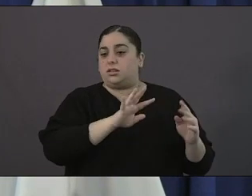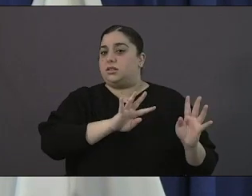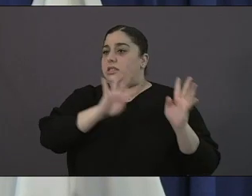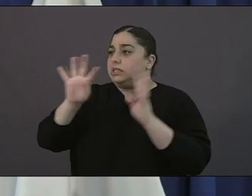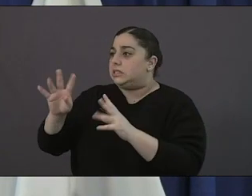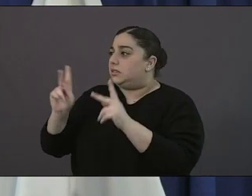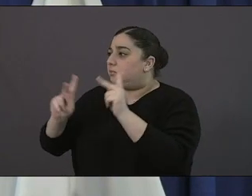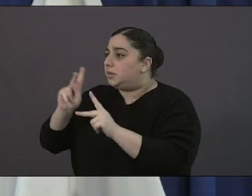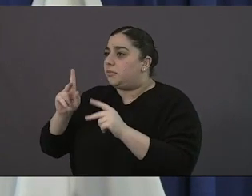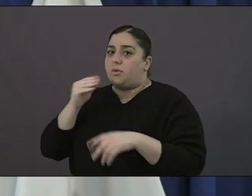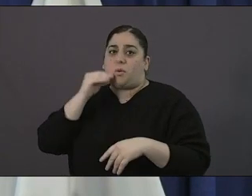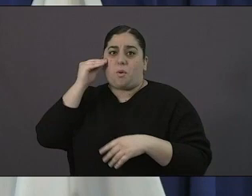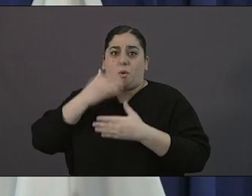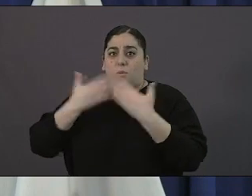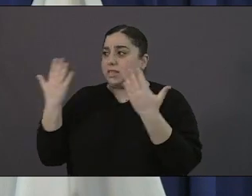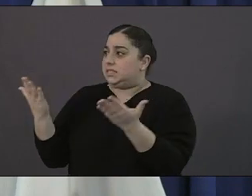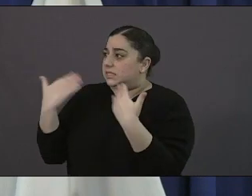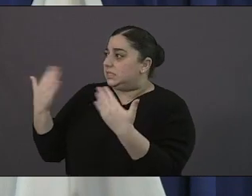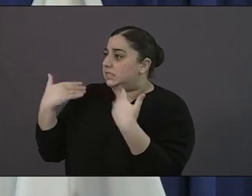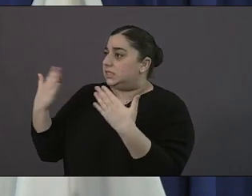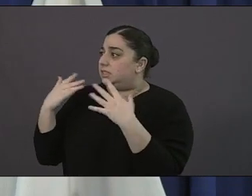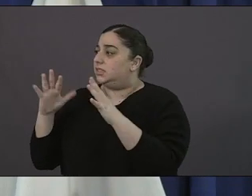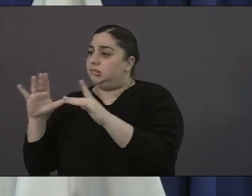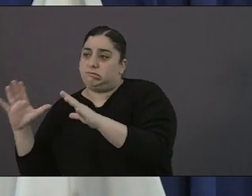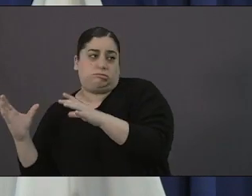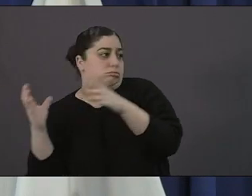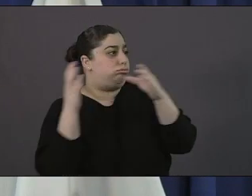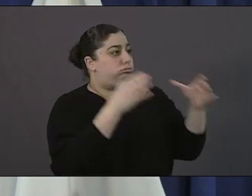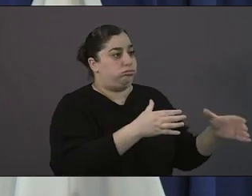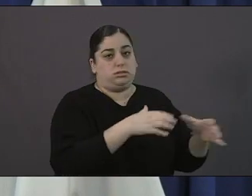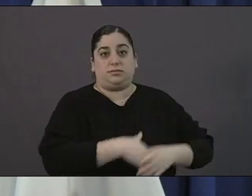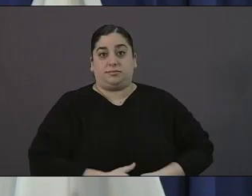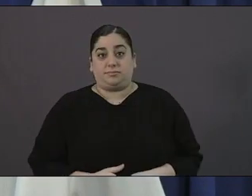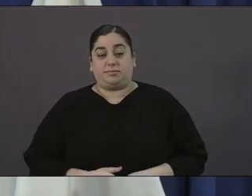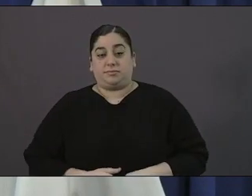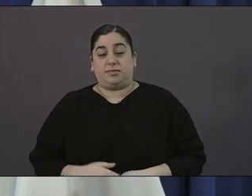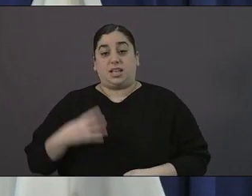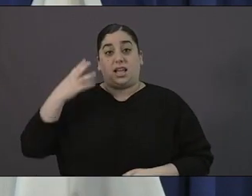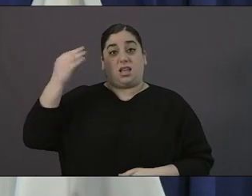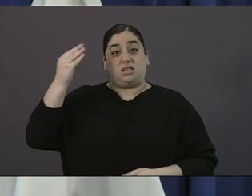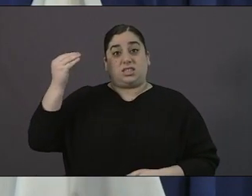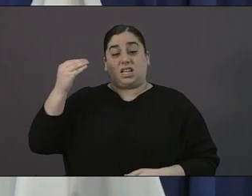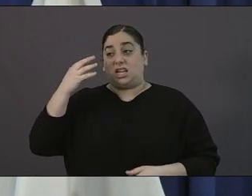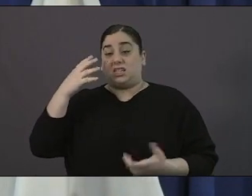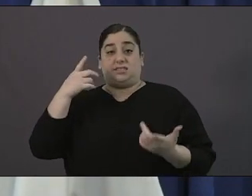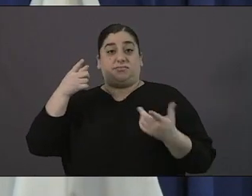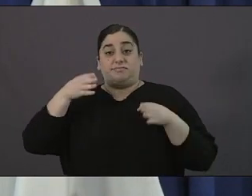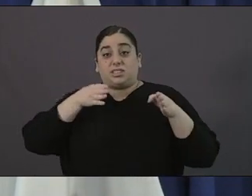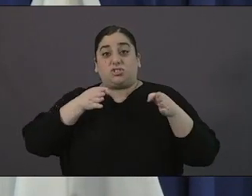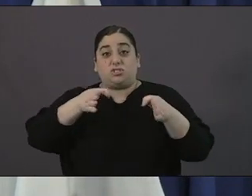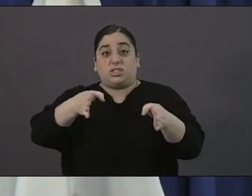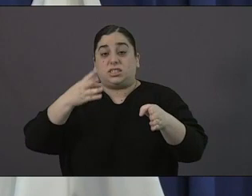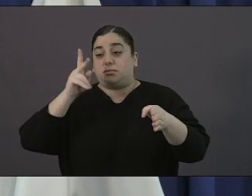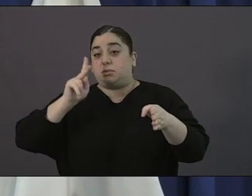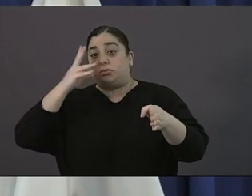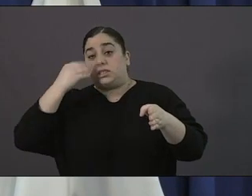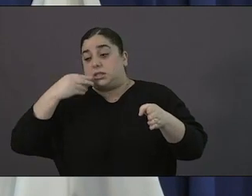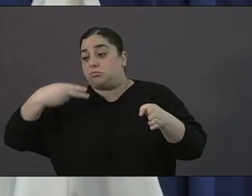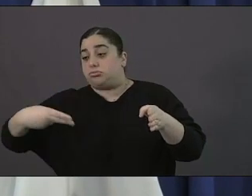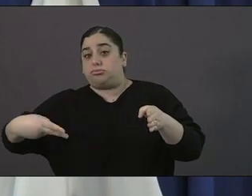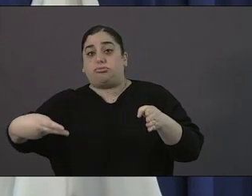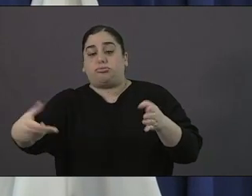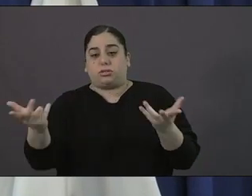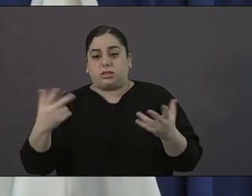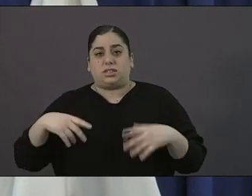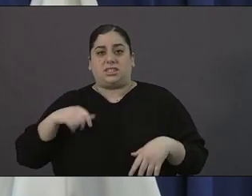out in some of the conditions out on the streets we have a better choice and a better solution to you and I can't say enough about the outreach teams of all of the providers that are